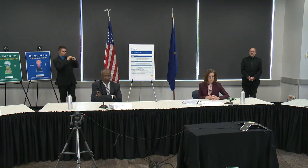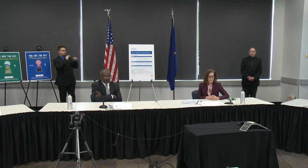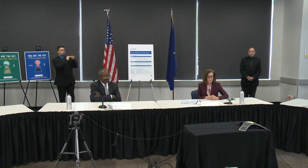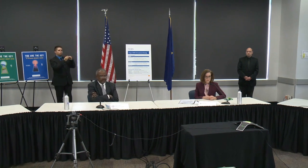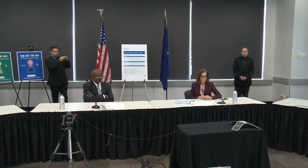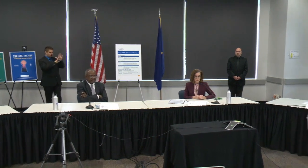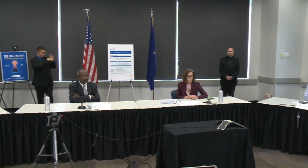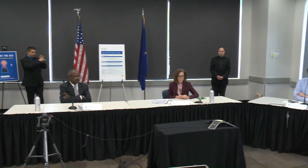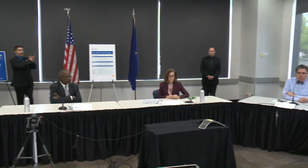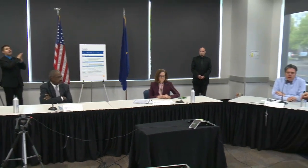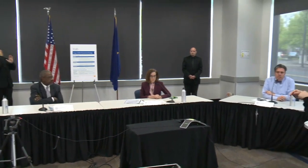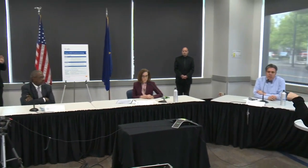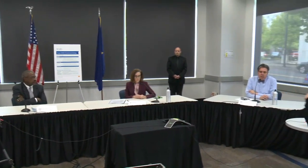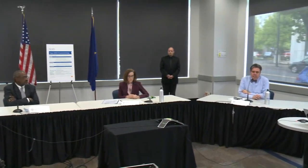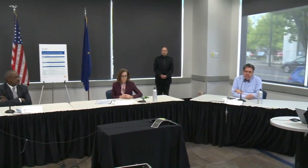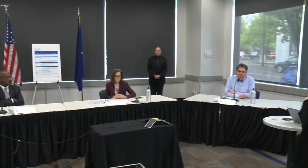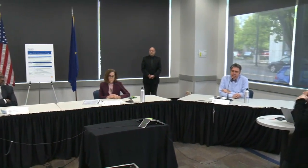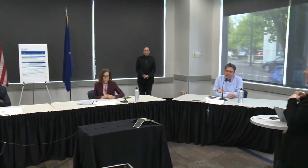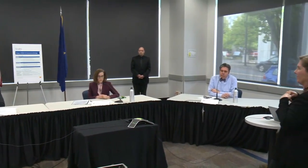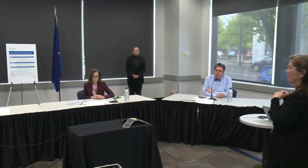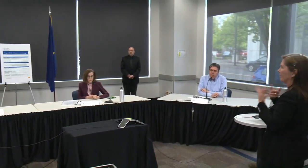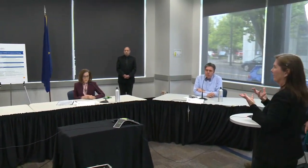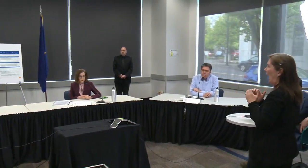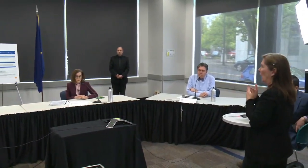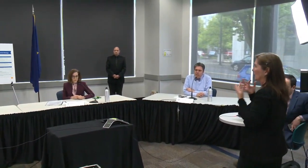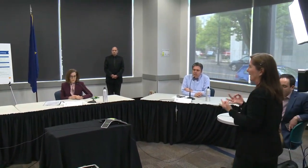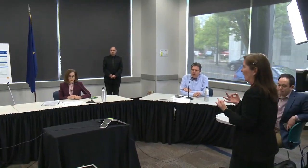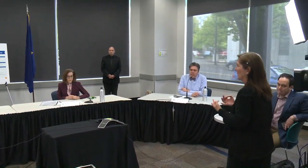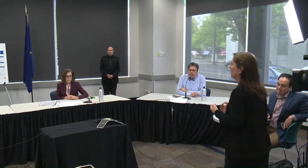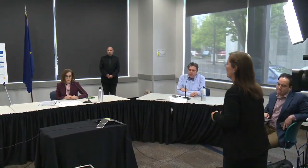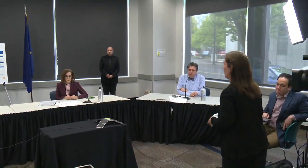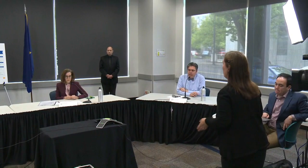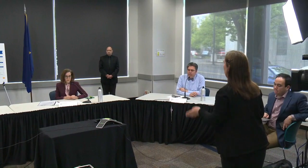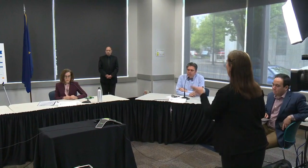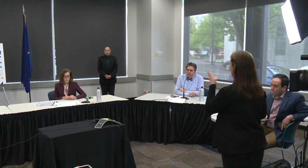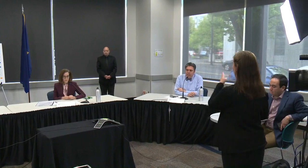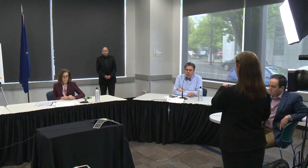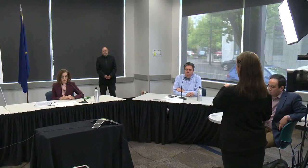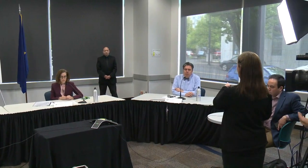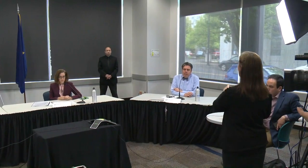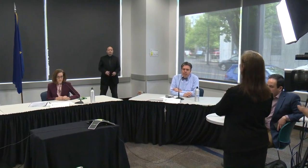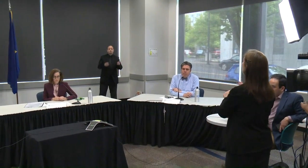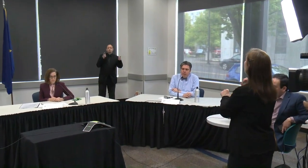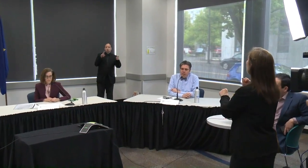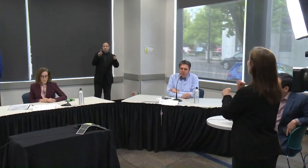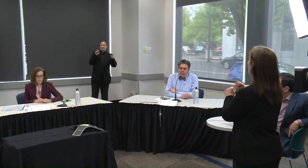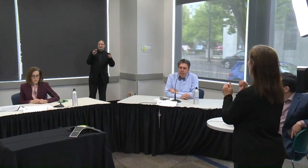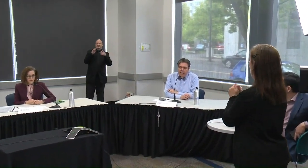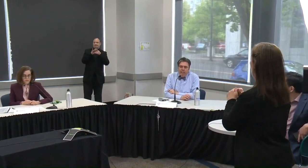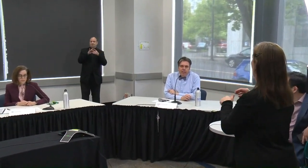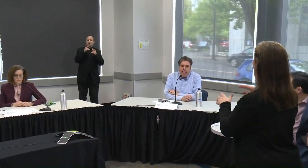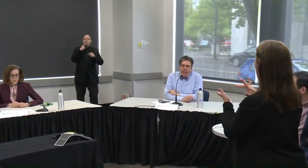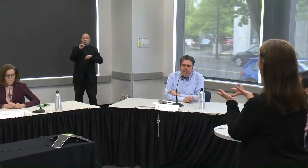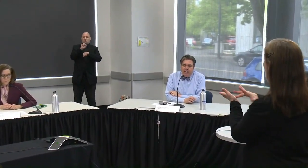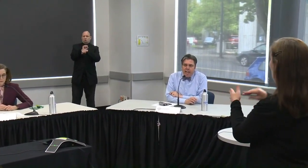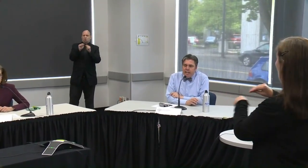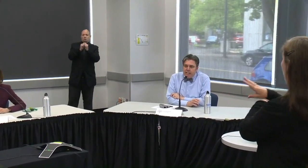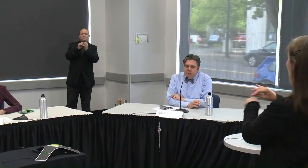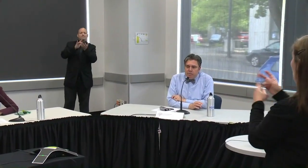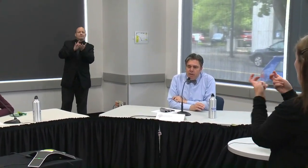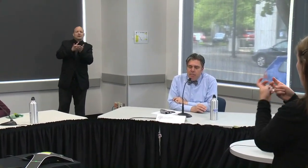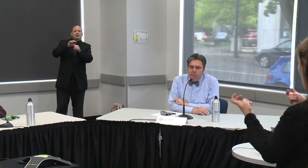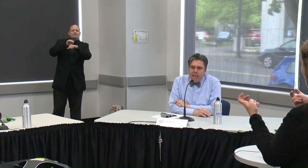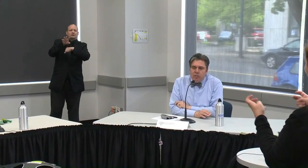so as part of our criteria as we worked with the medical advisory panel and our local public health partners and looking at